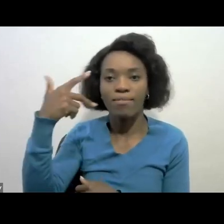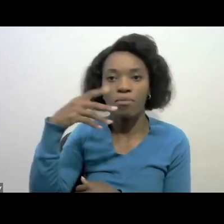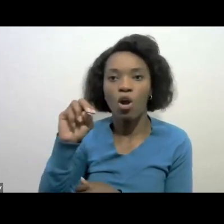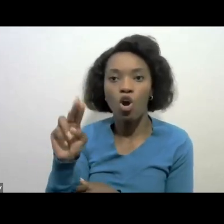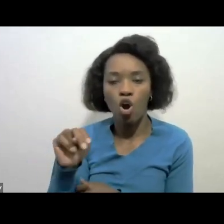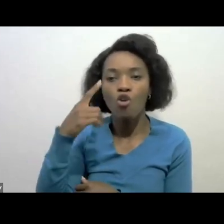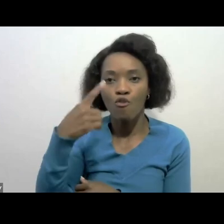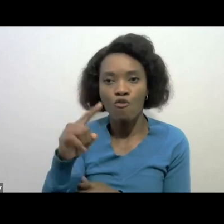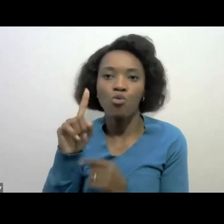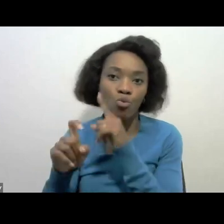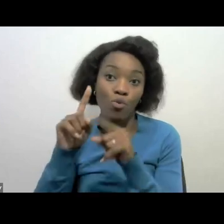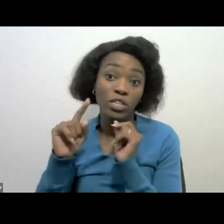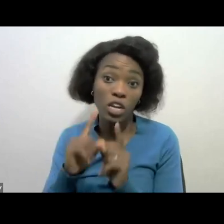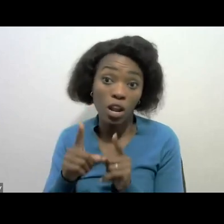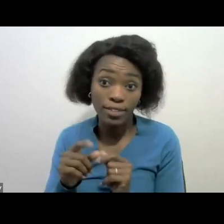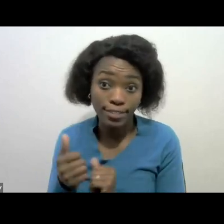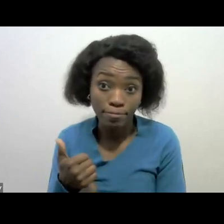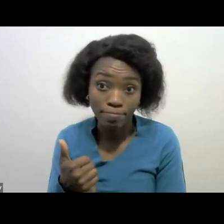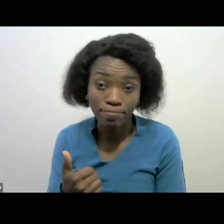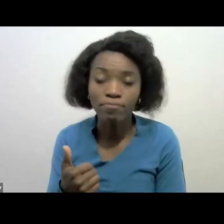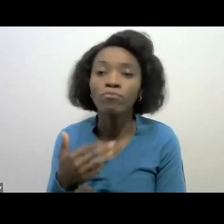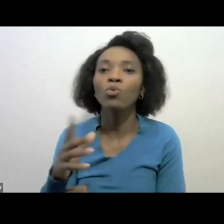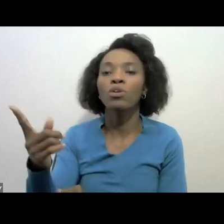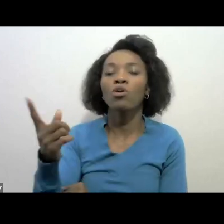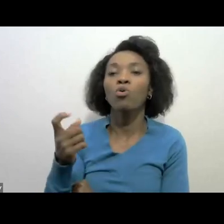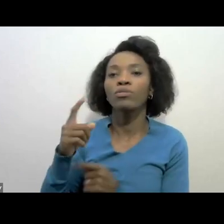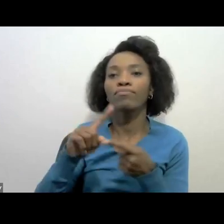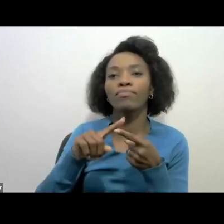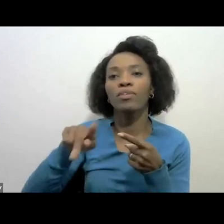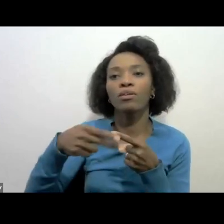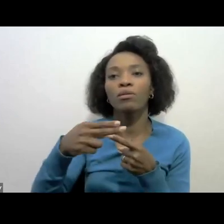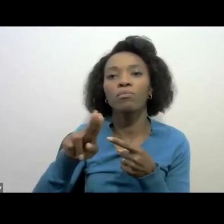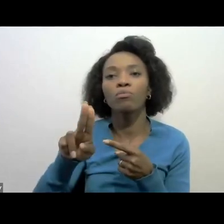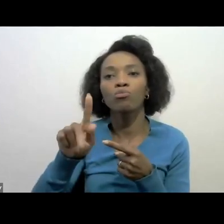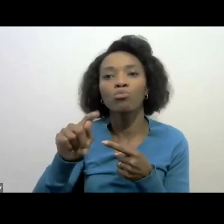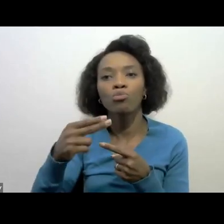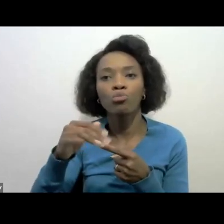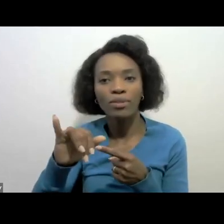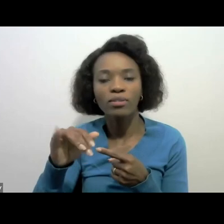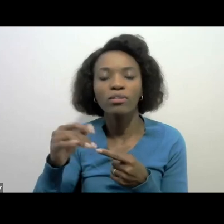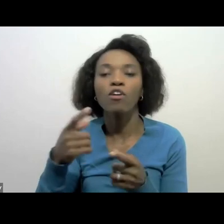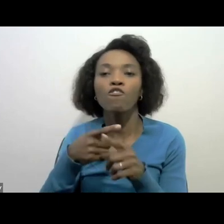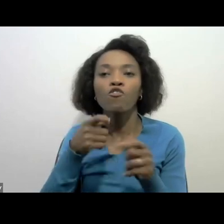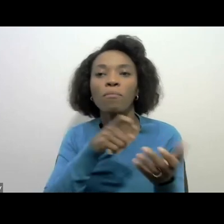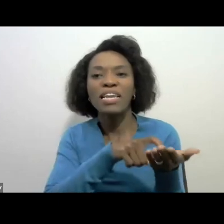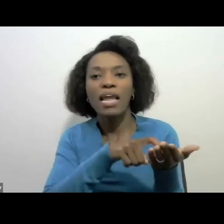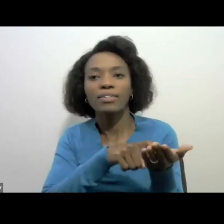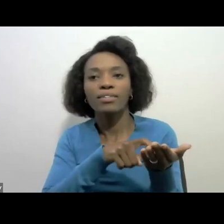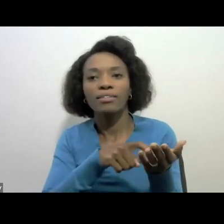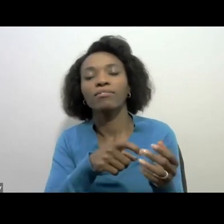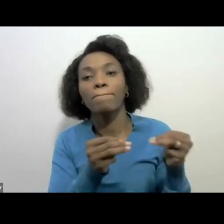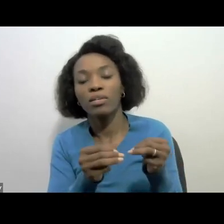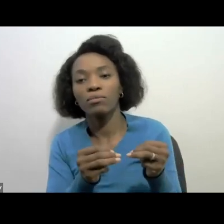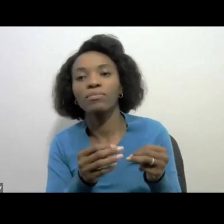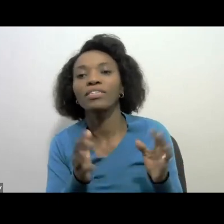session I will start by calling on Puti Puti from debt management you have met